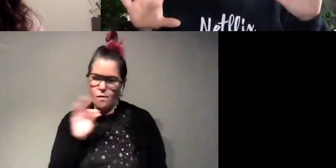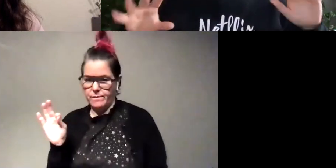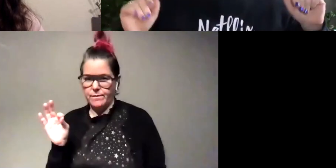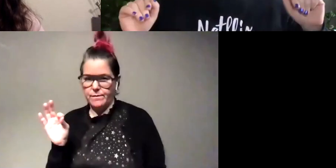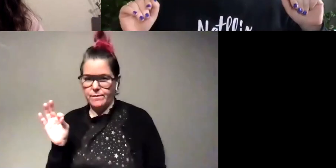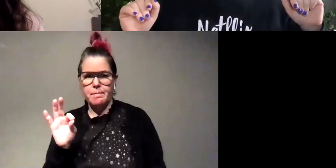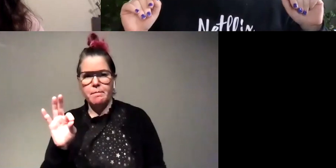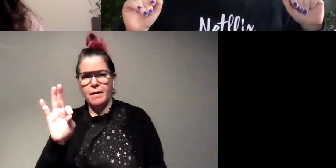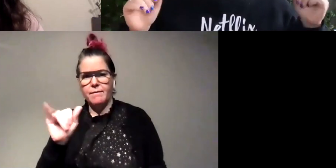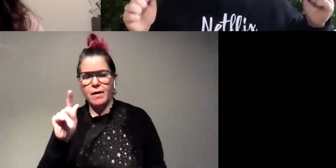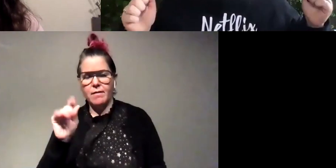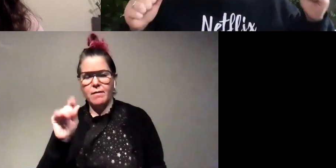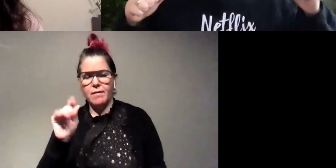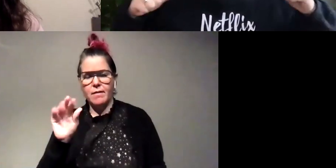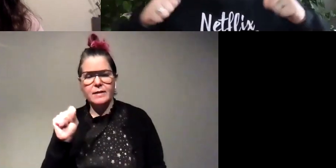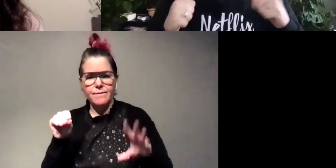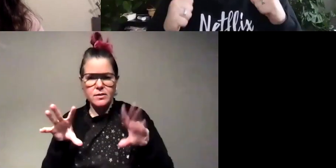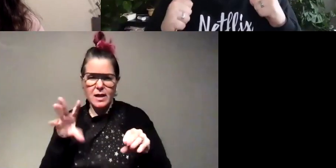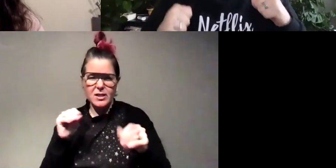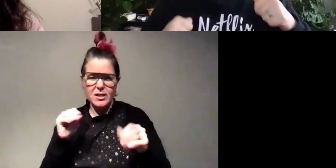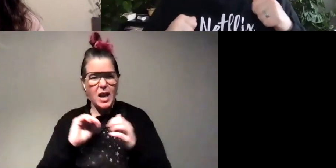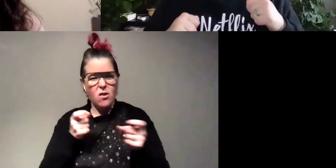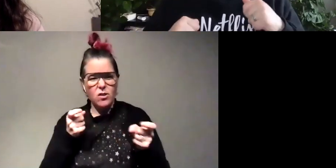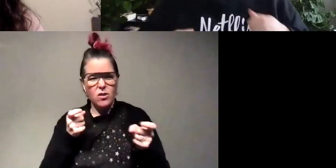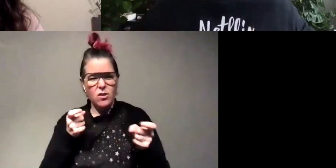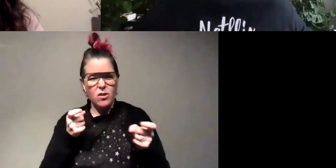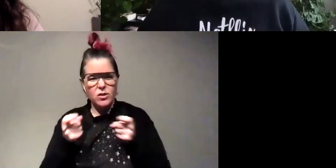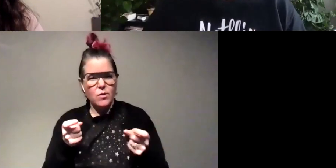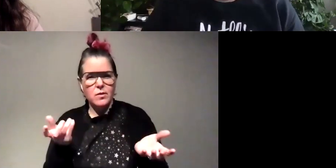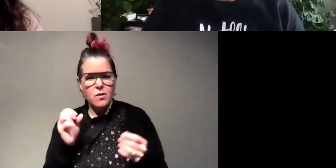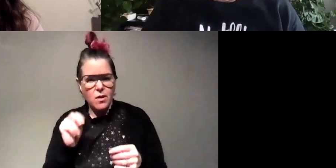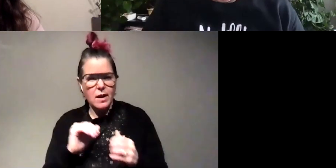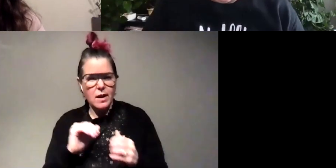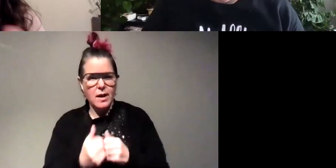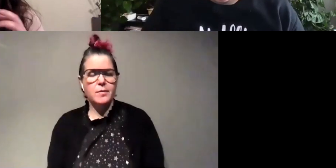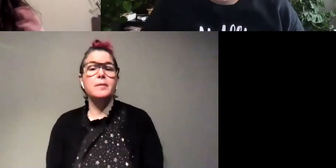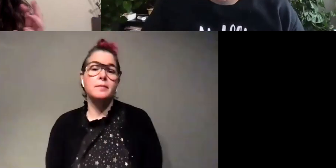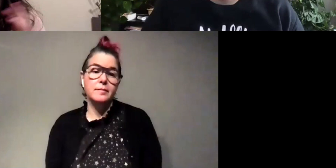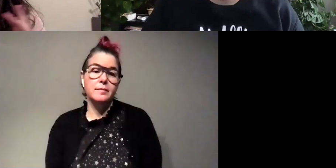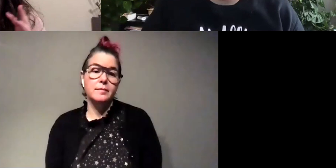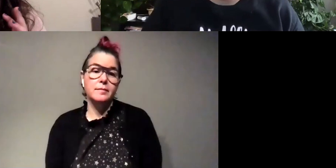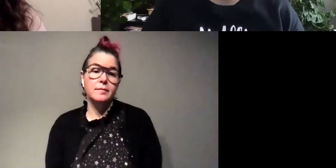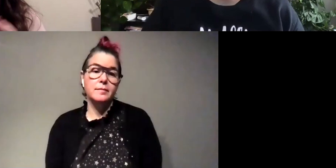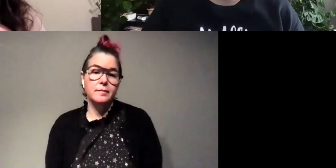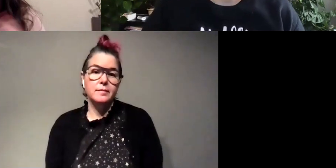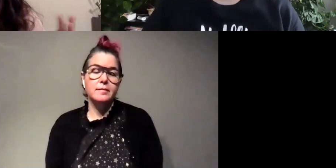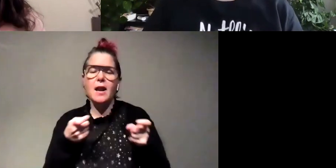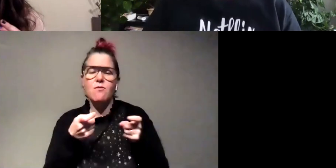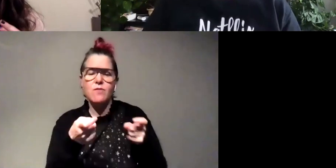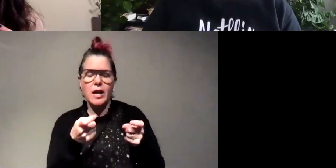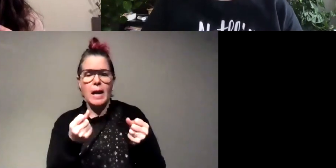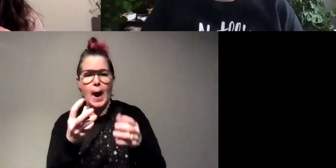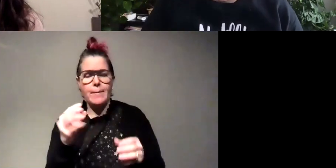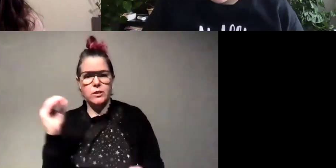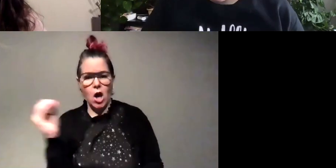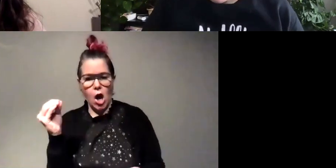this fun flashing so like how do they turn it on so they um they like regulate the amount of oxygen that they take